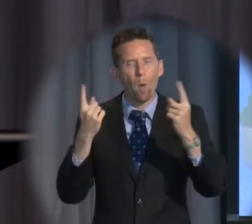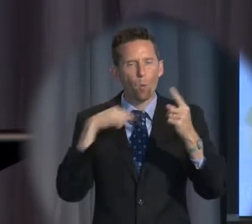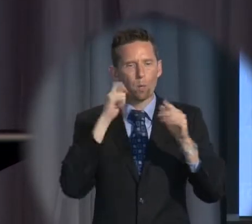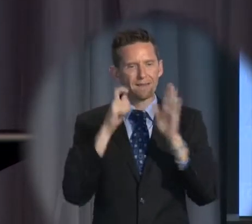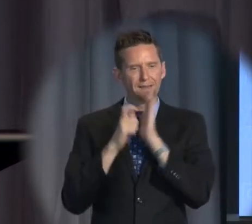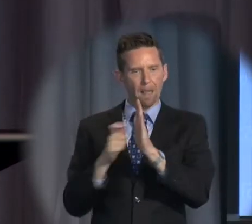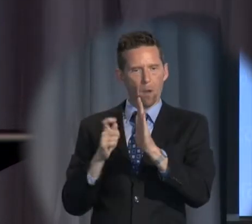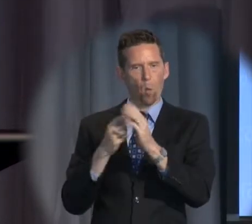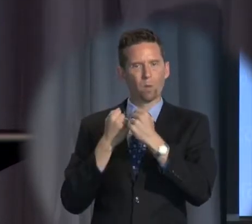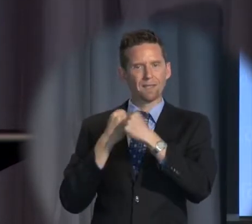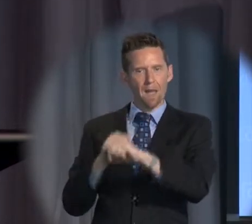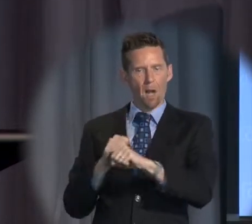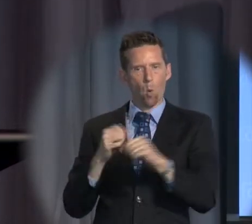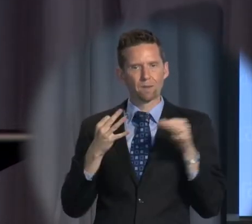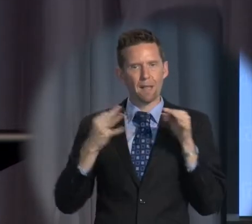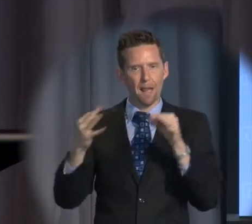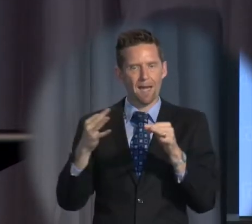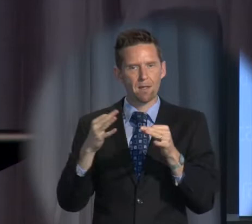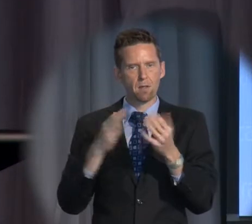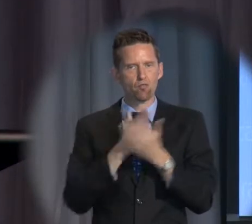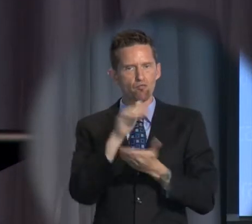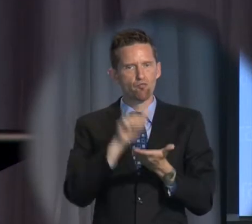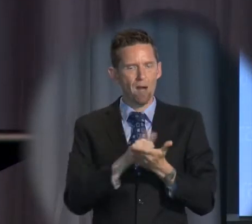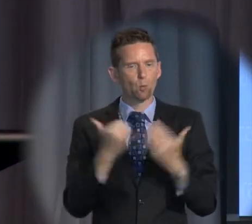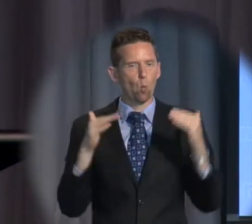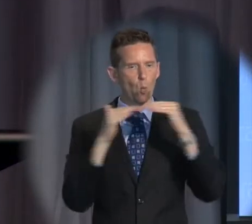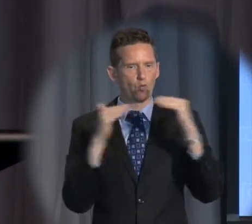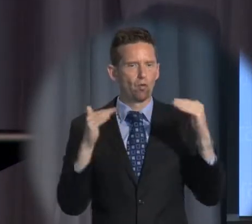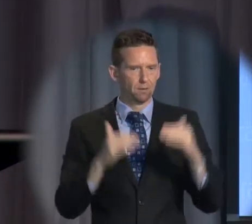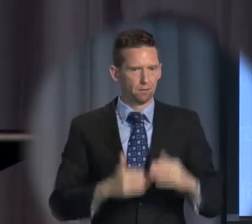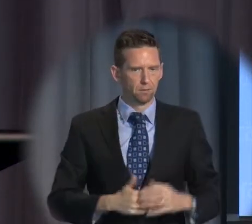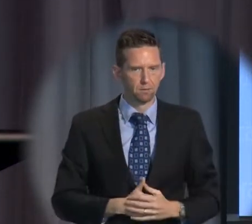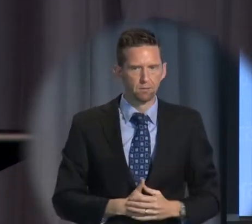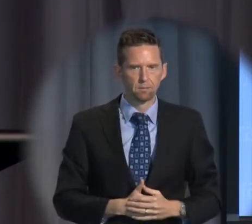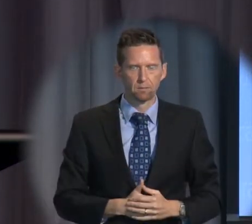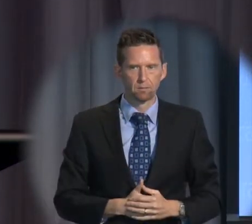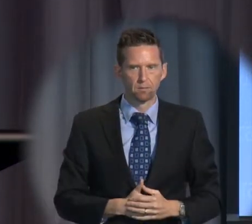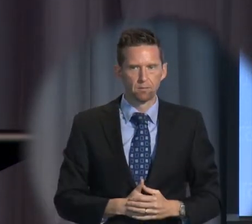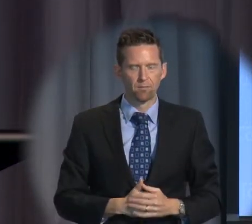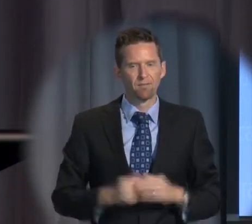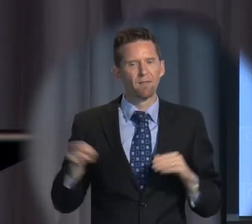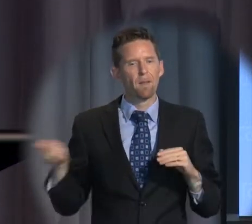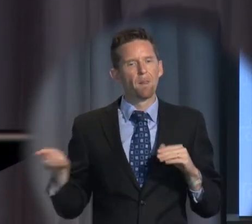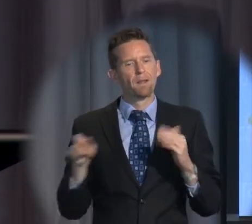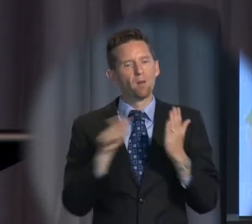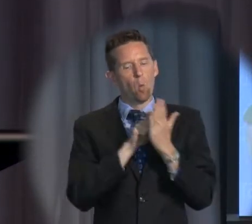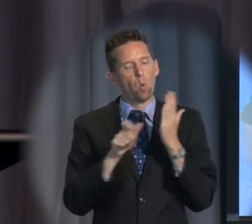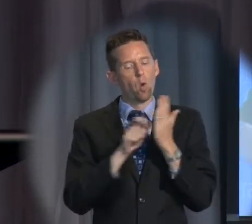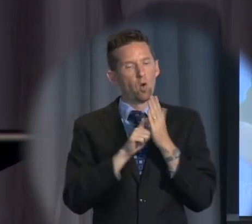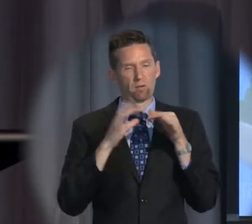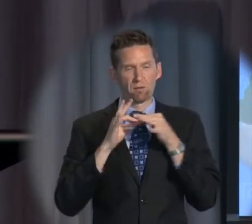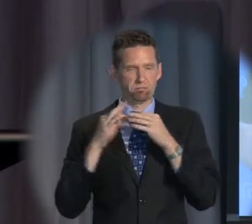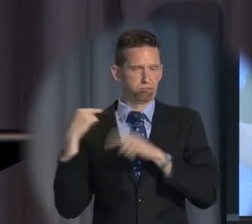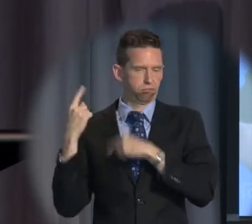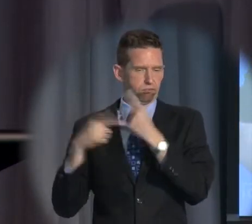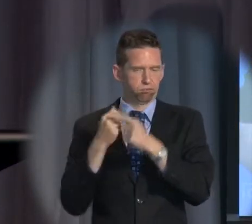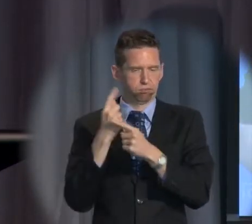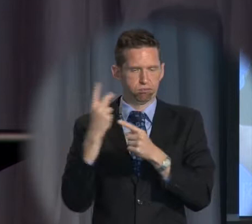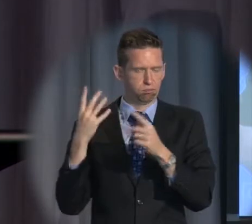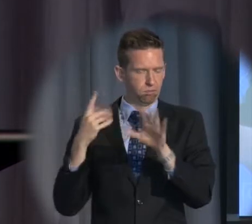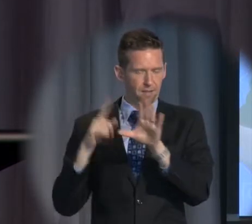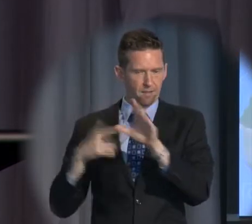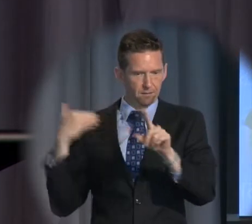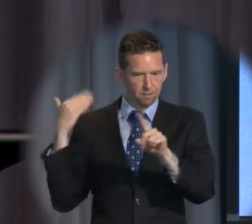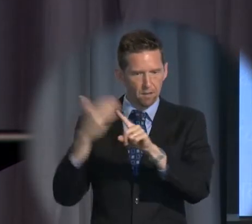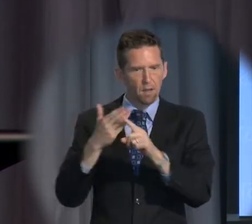or deny or delay right or justice. Well, these words ring through the centuries, and the right